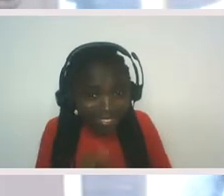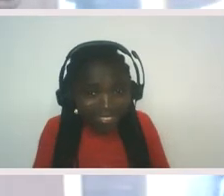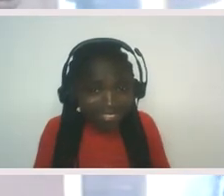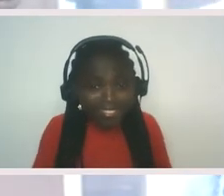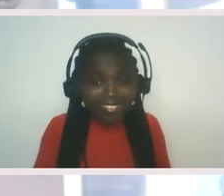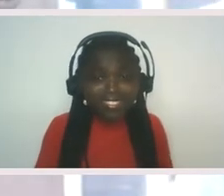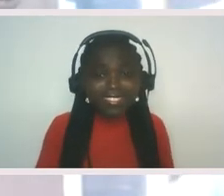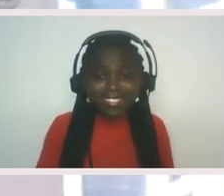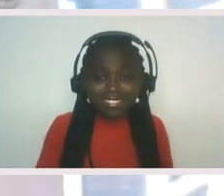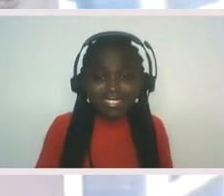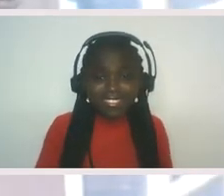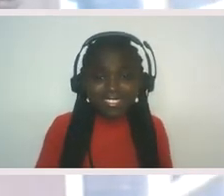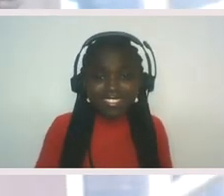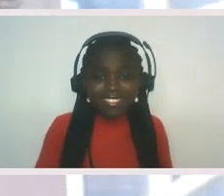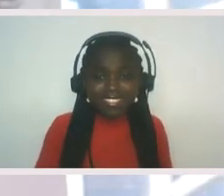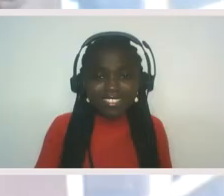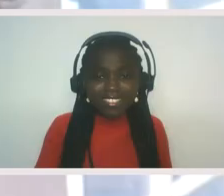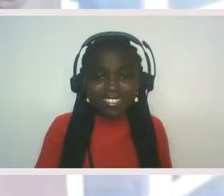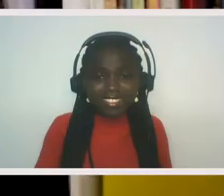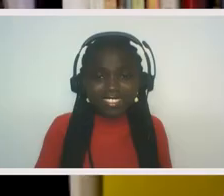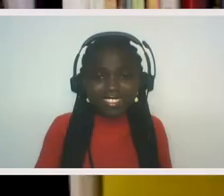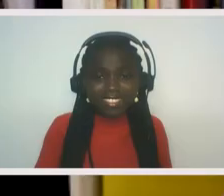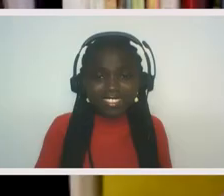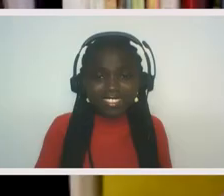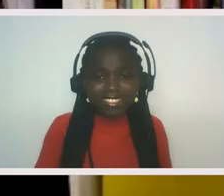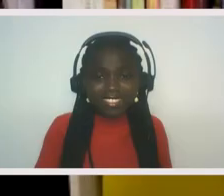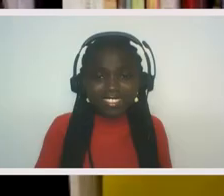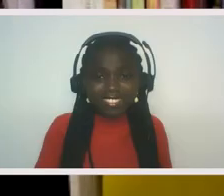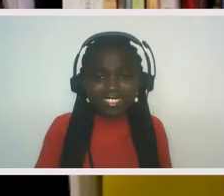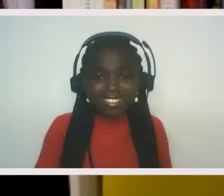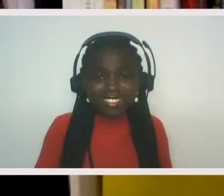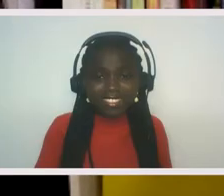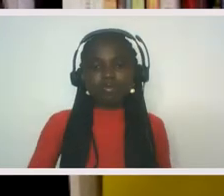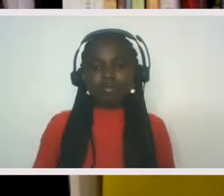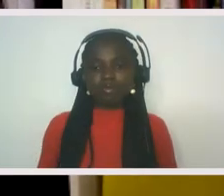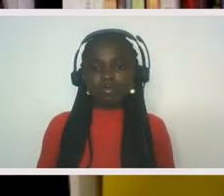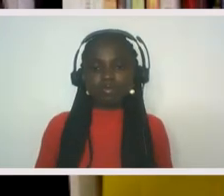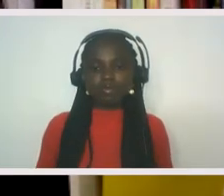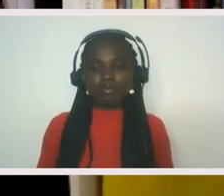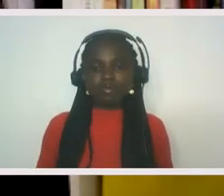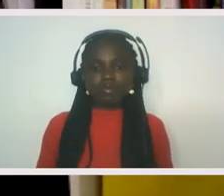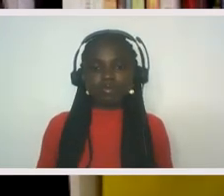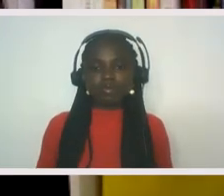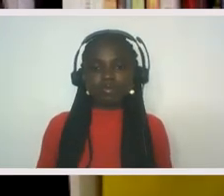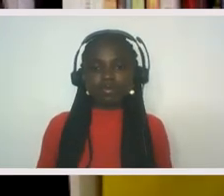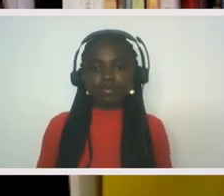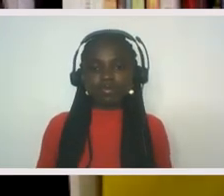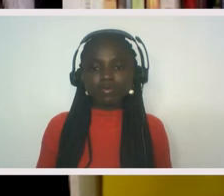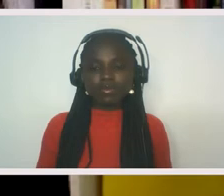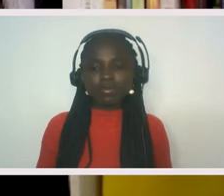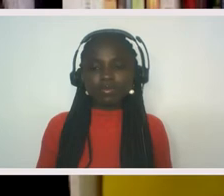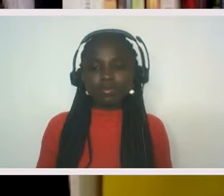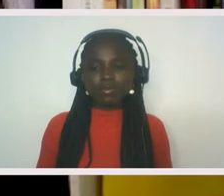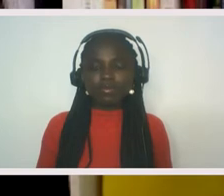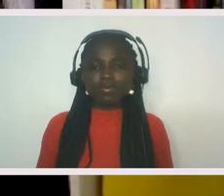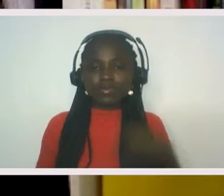You can tell them from the Northeast as well. Yes. You know, it's just like, I'm so happy you got a t-shirt. I'm, I'm